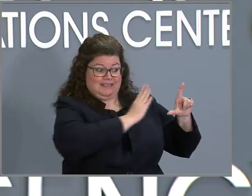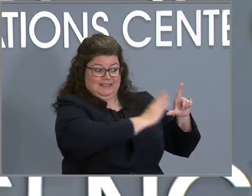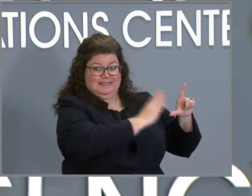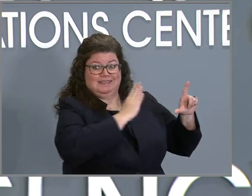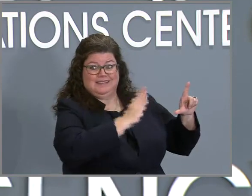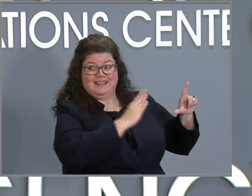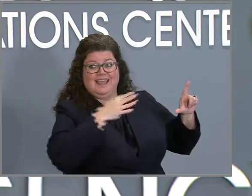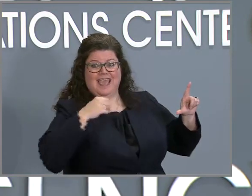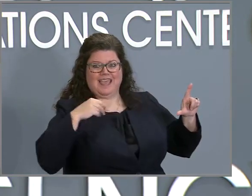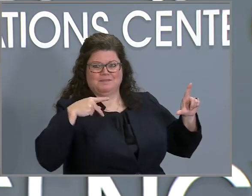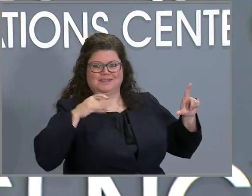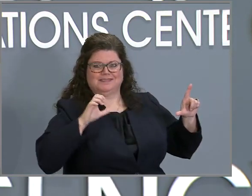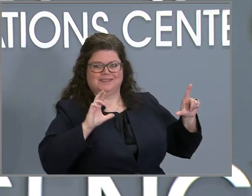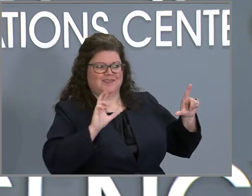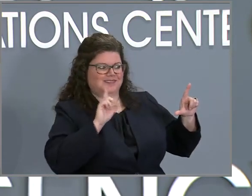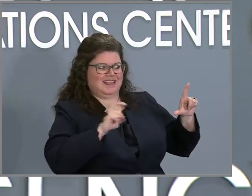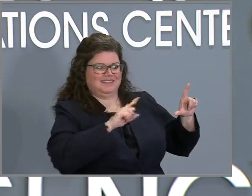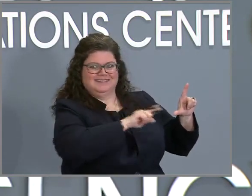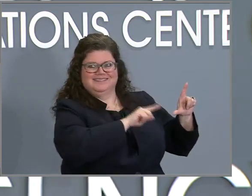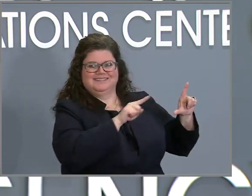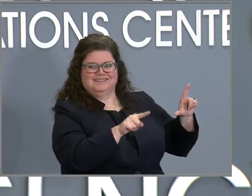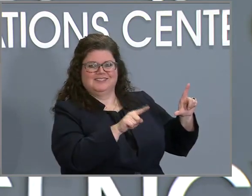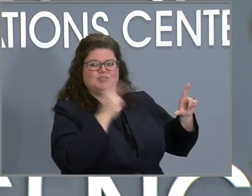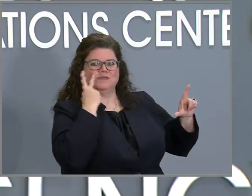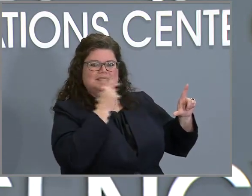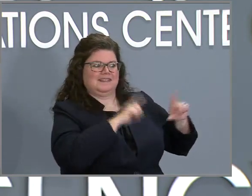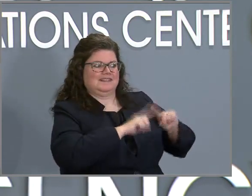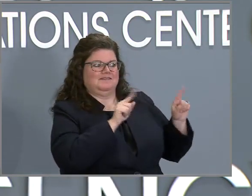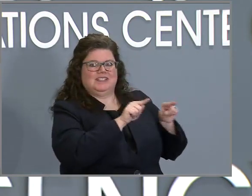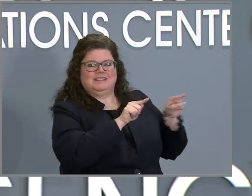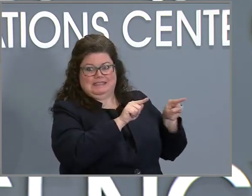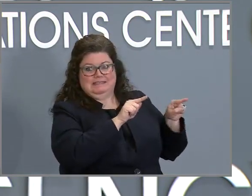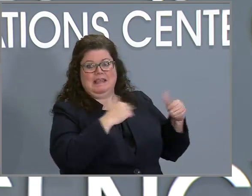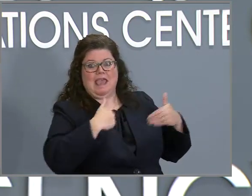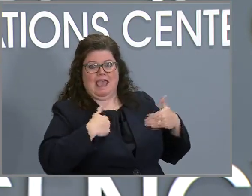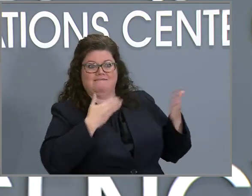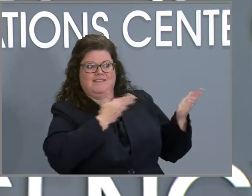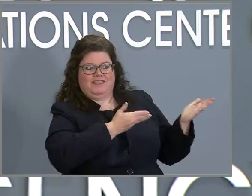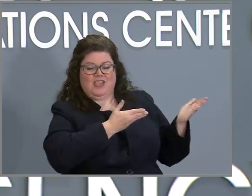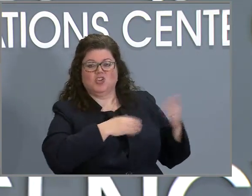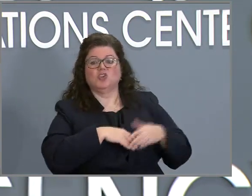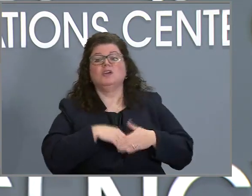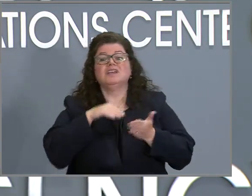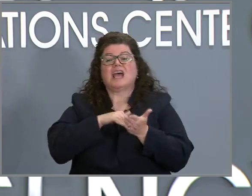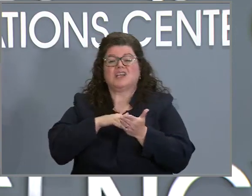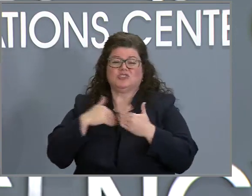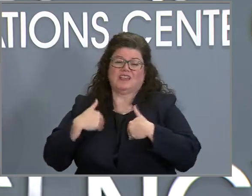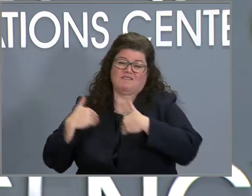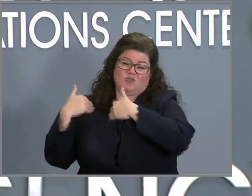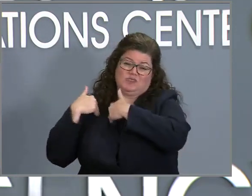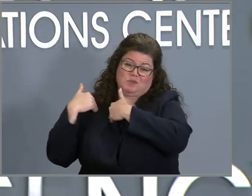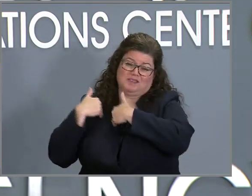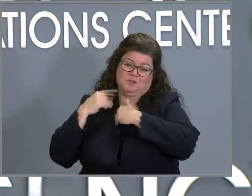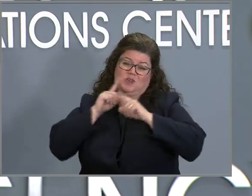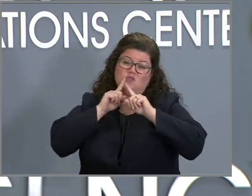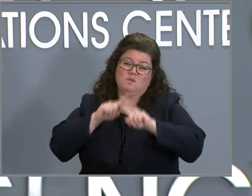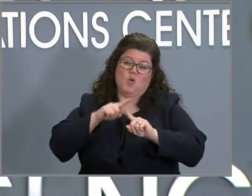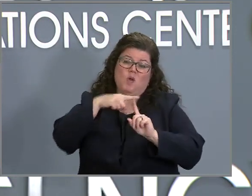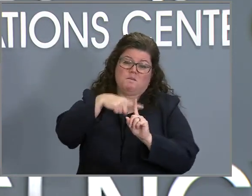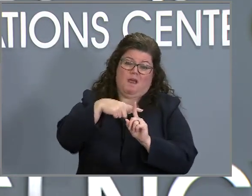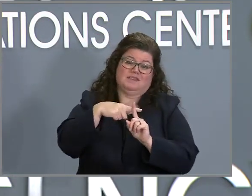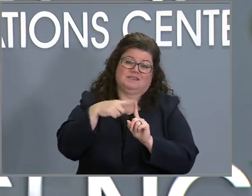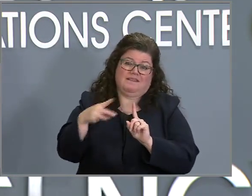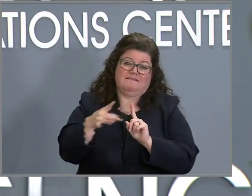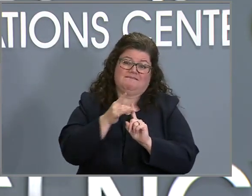And to your point, I will just emphasize further that, you know, physicians have a responsibility to also report positives.